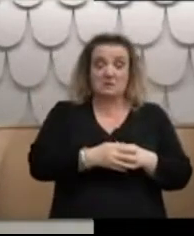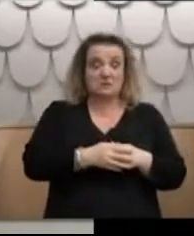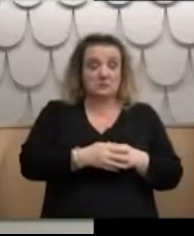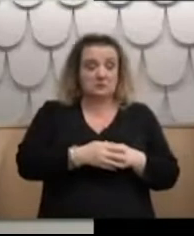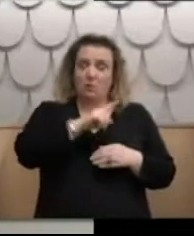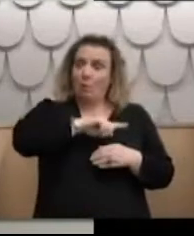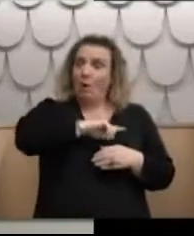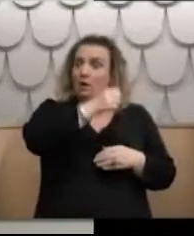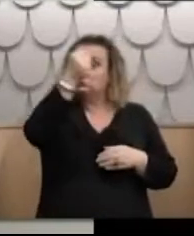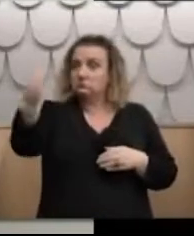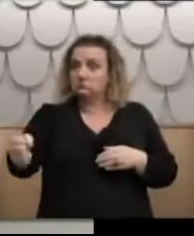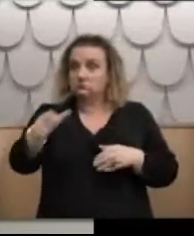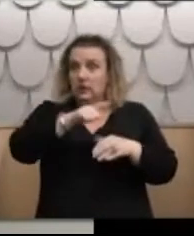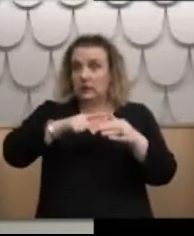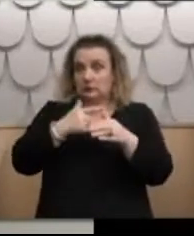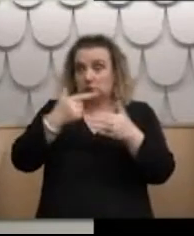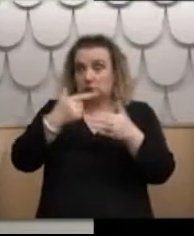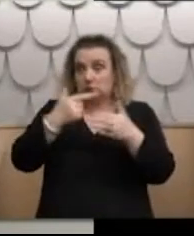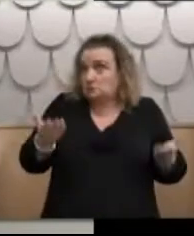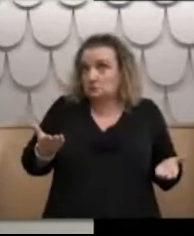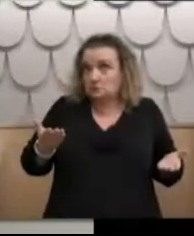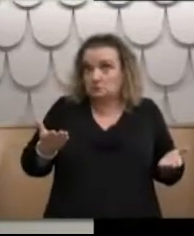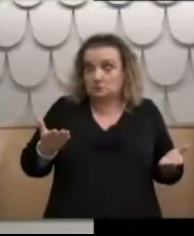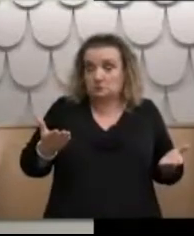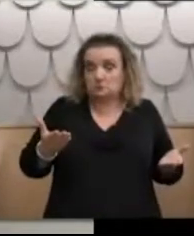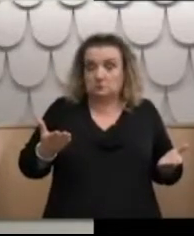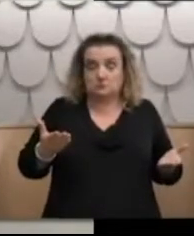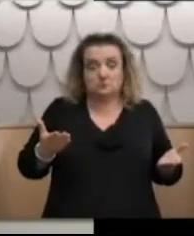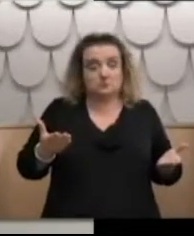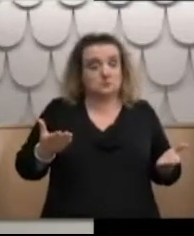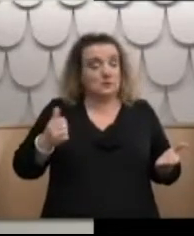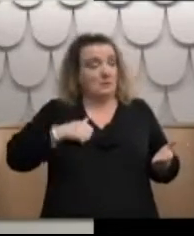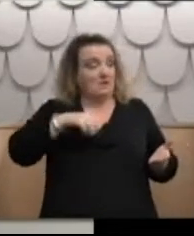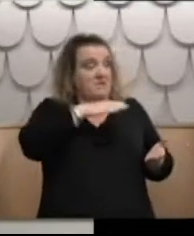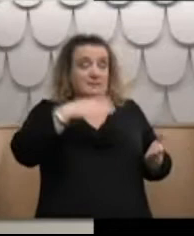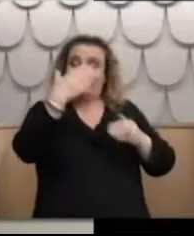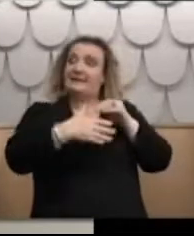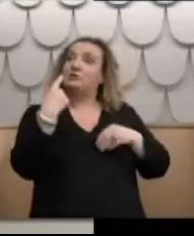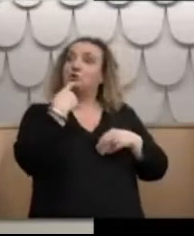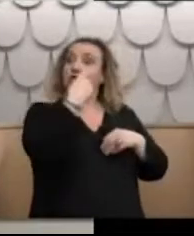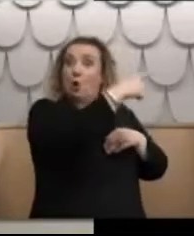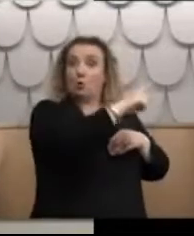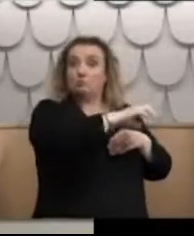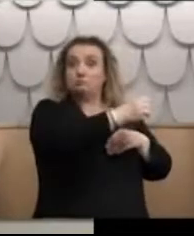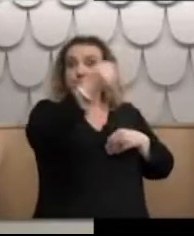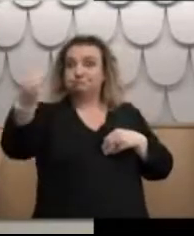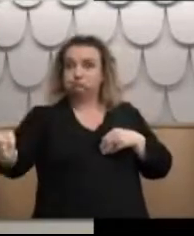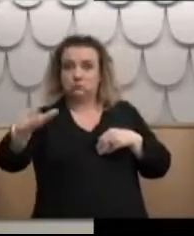why I was going to Lake Ellis. And as far as I am aware, my family were never told I was going there.